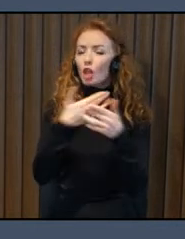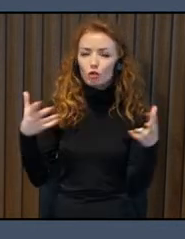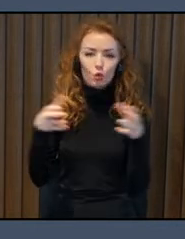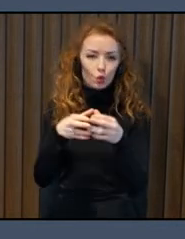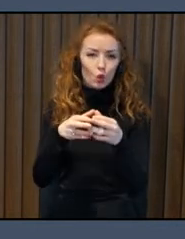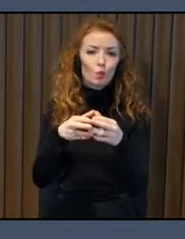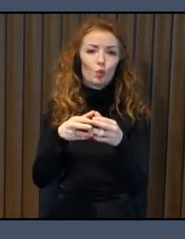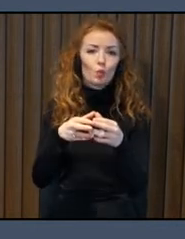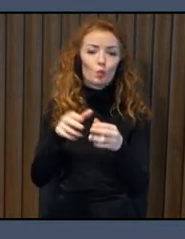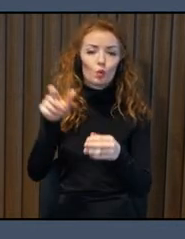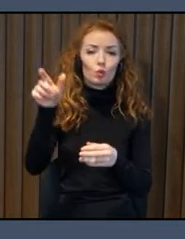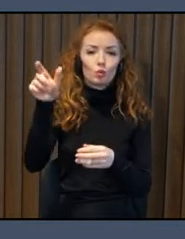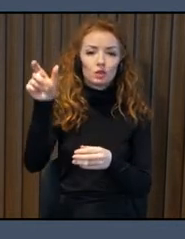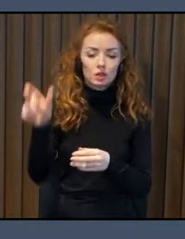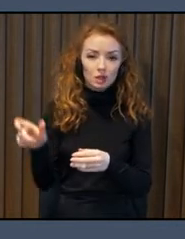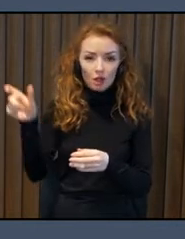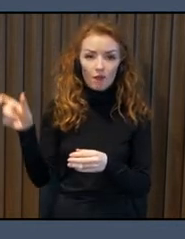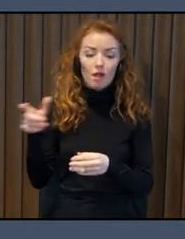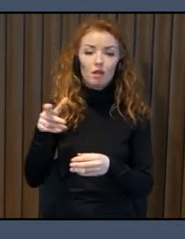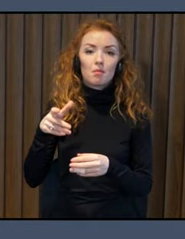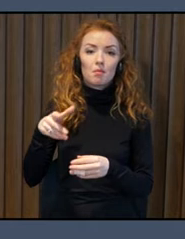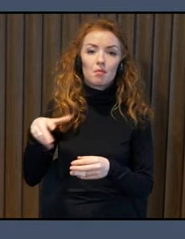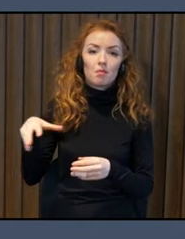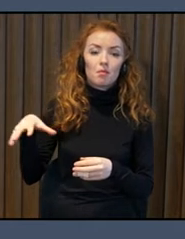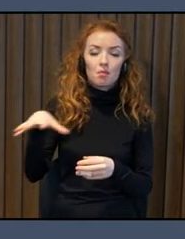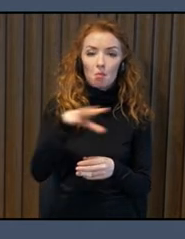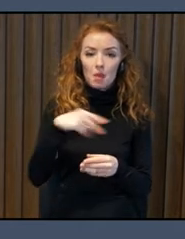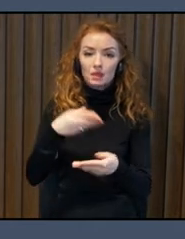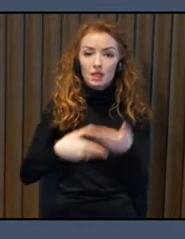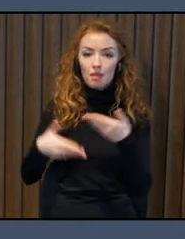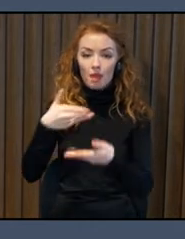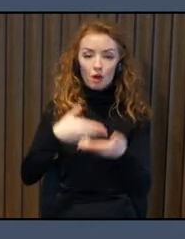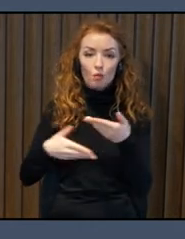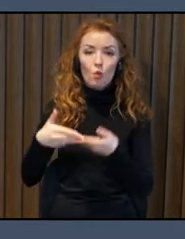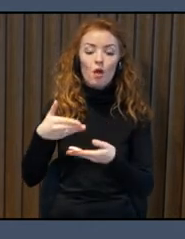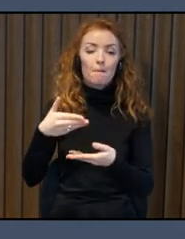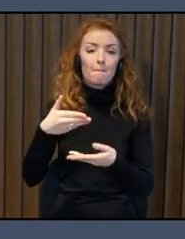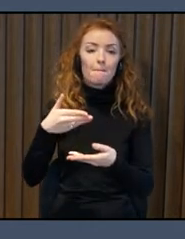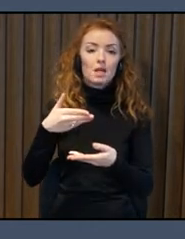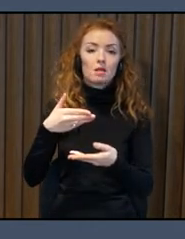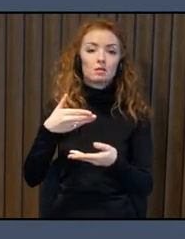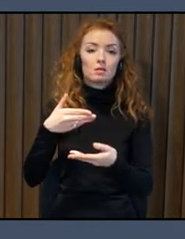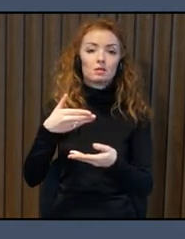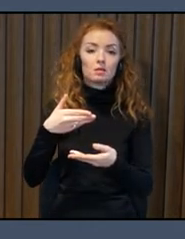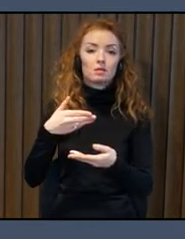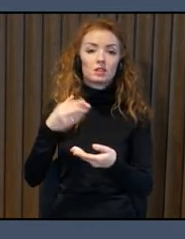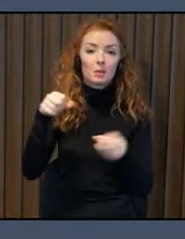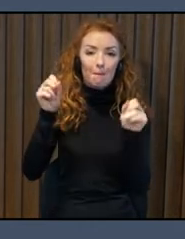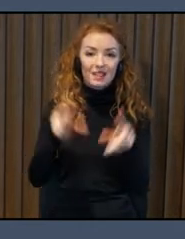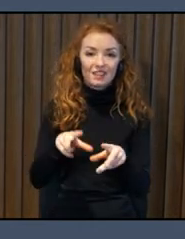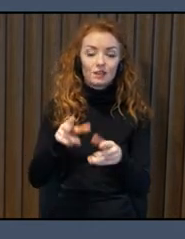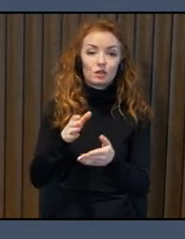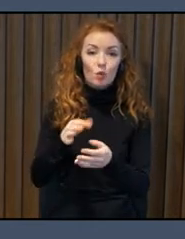and people with first-hand experience of disabilities. We have a political program for